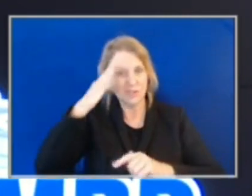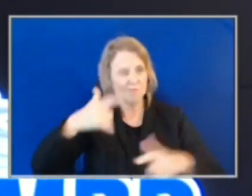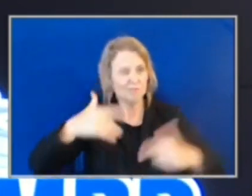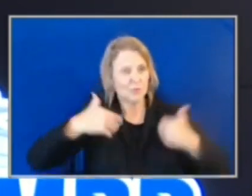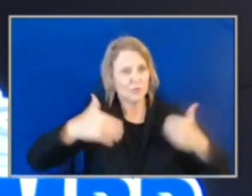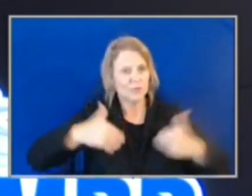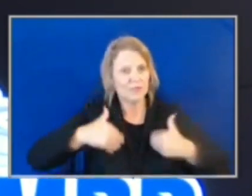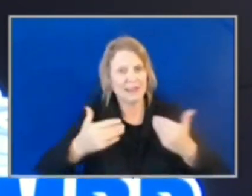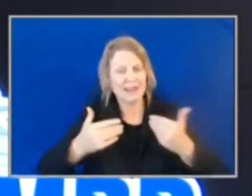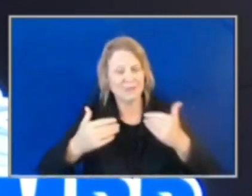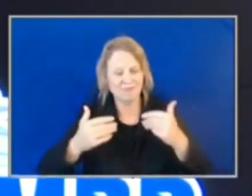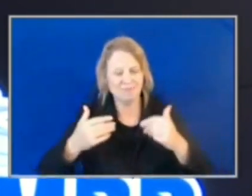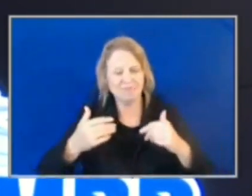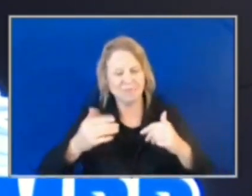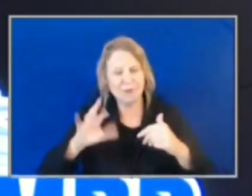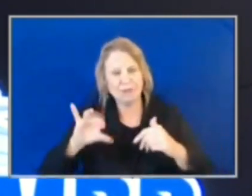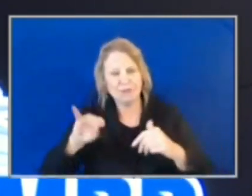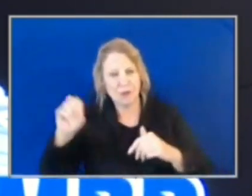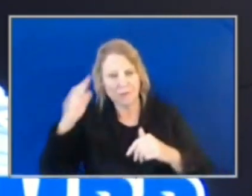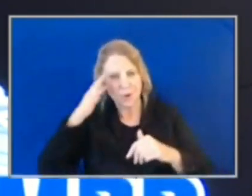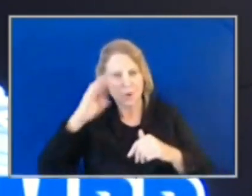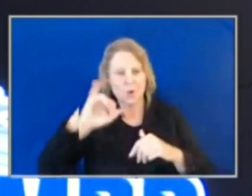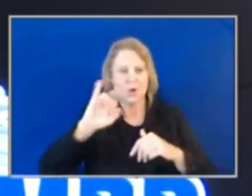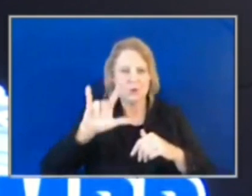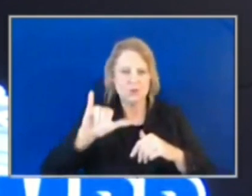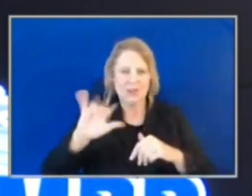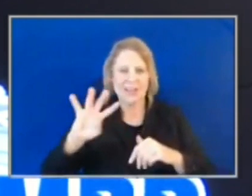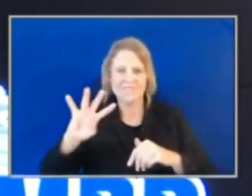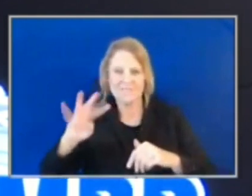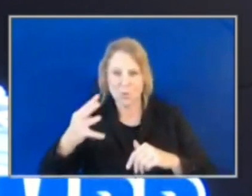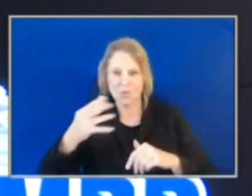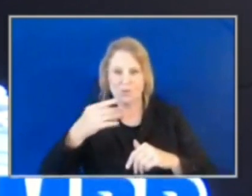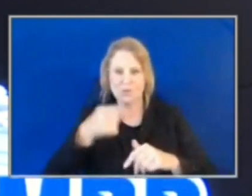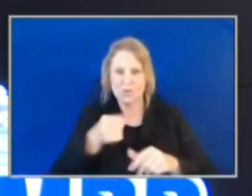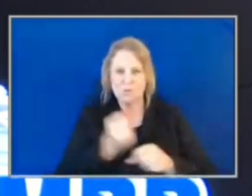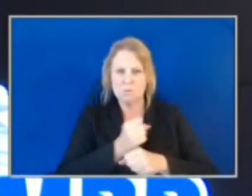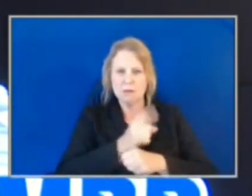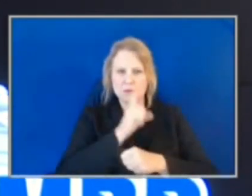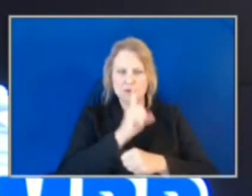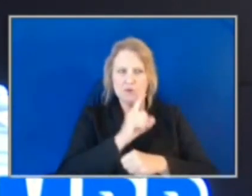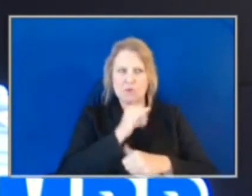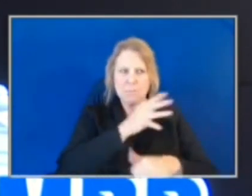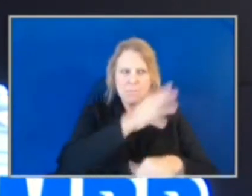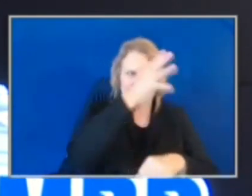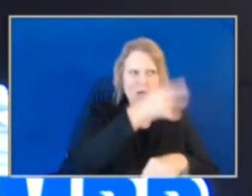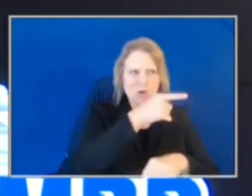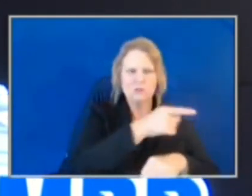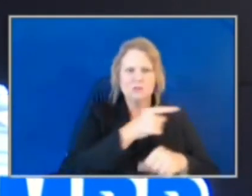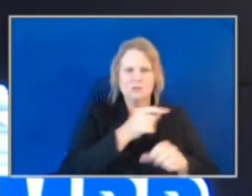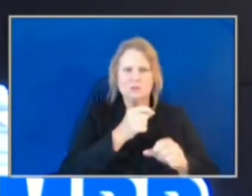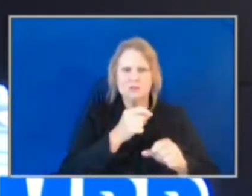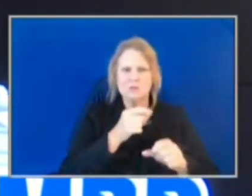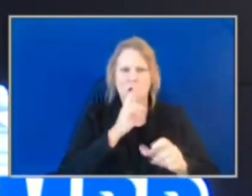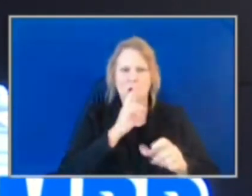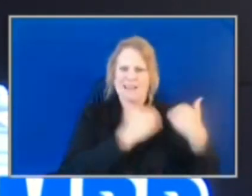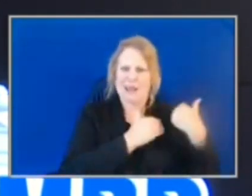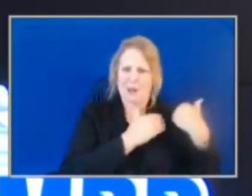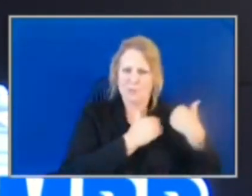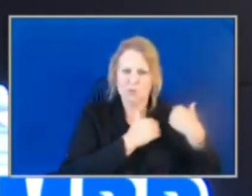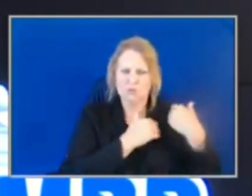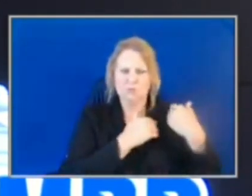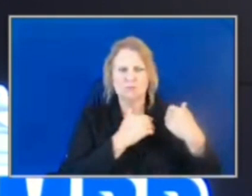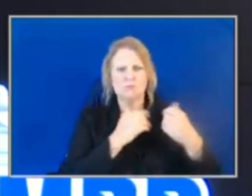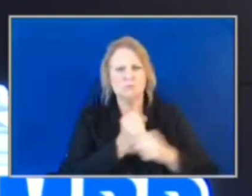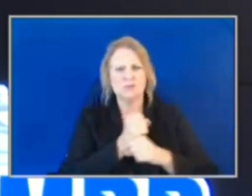4th thing, you guys really held parents accountable for the actions that happened out there at Romero Bearden. And I just ask,